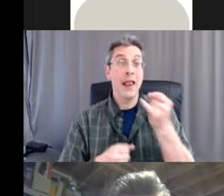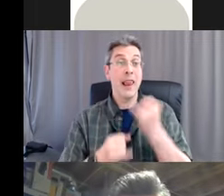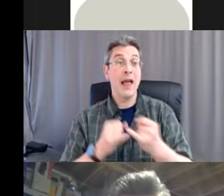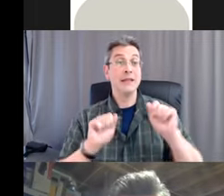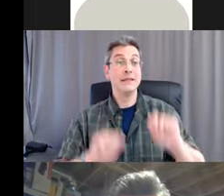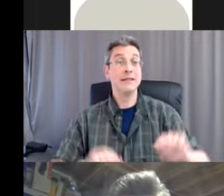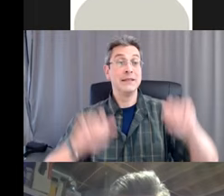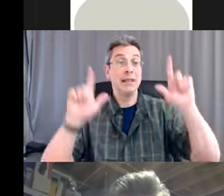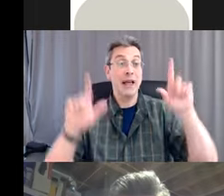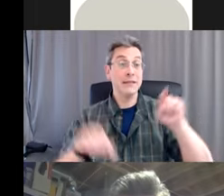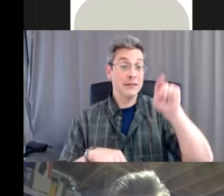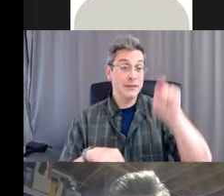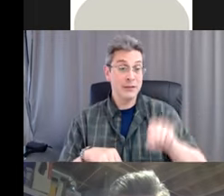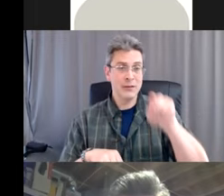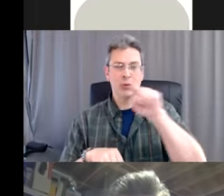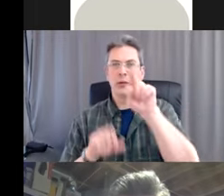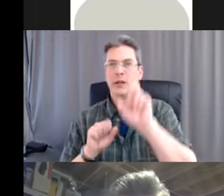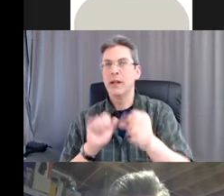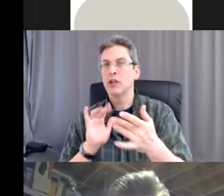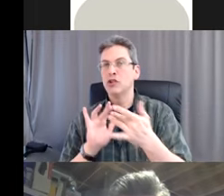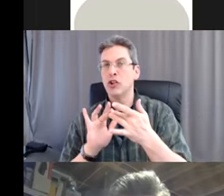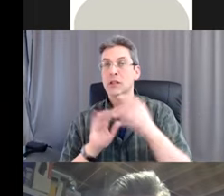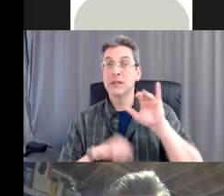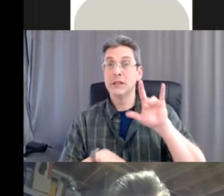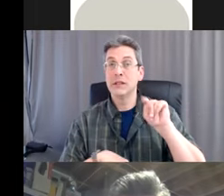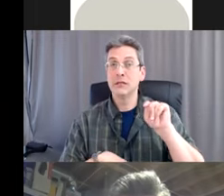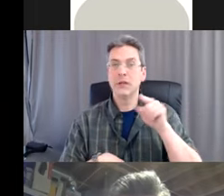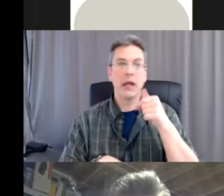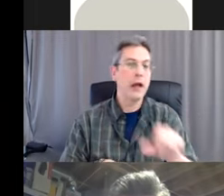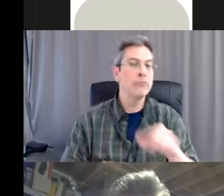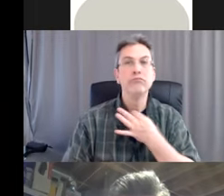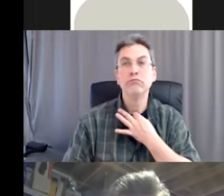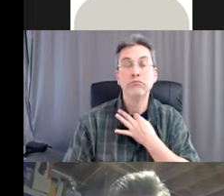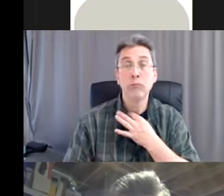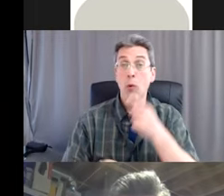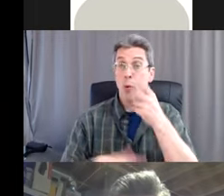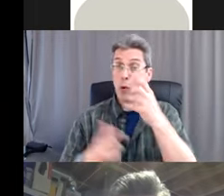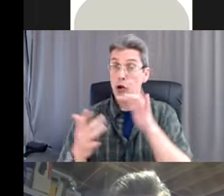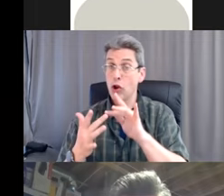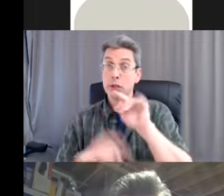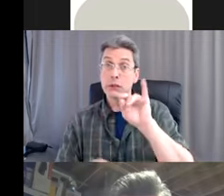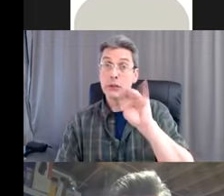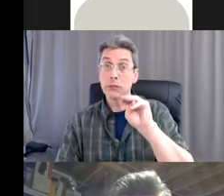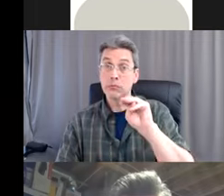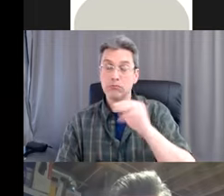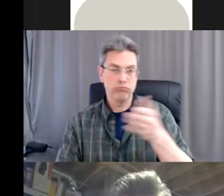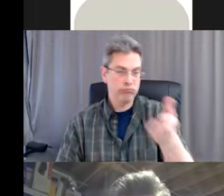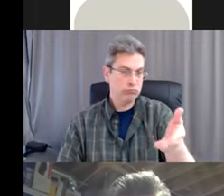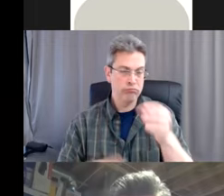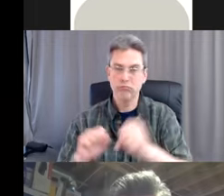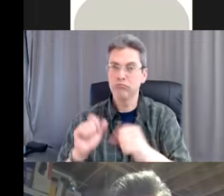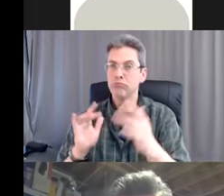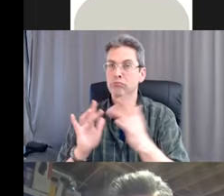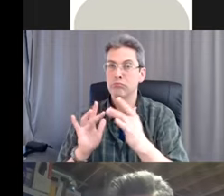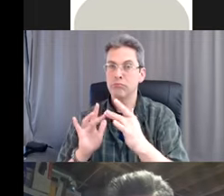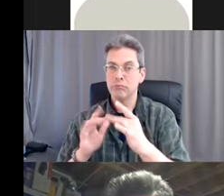contact Silt with any inquiries or contact him if you have any questions for him. And once again, I will